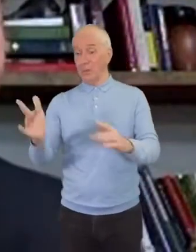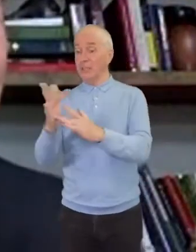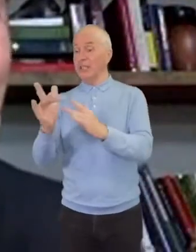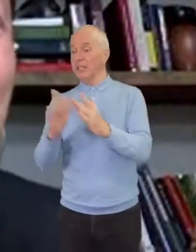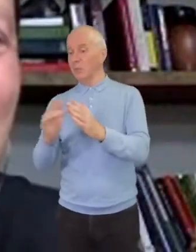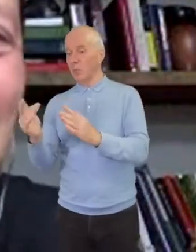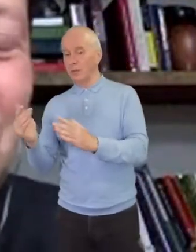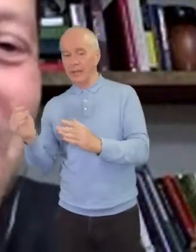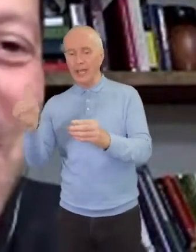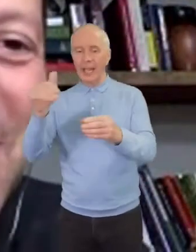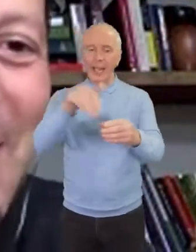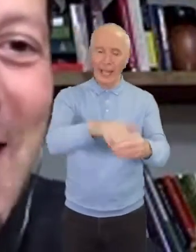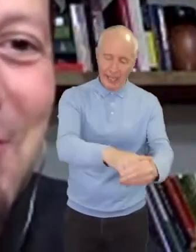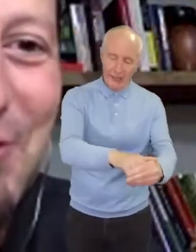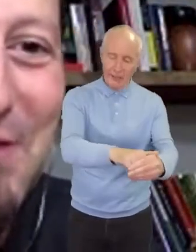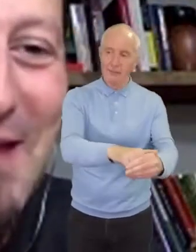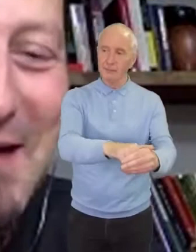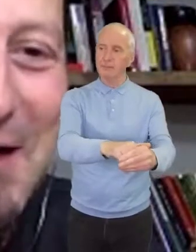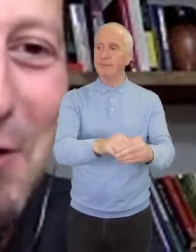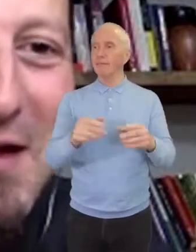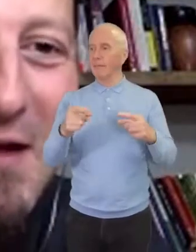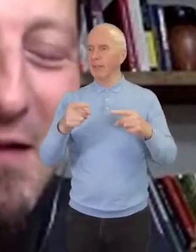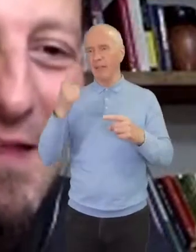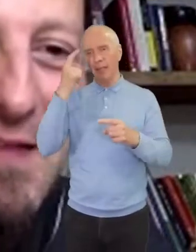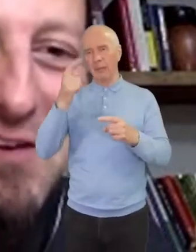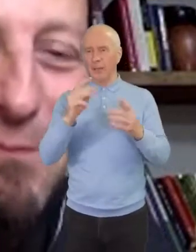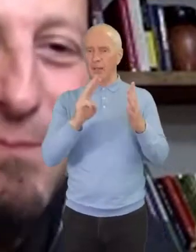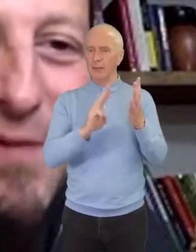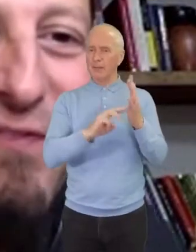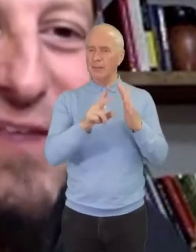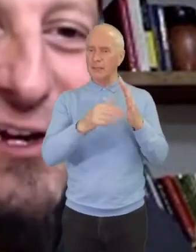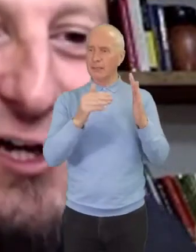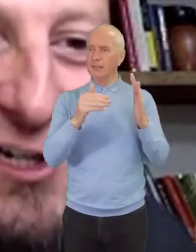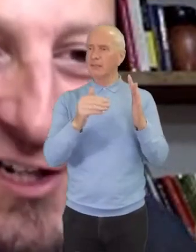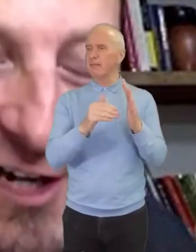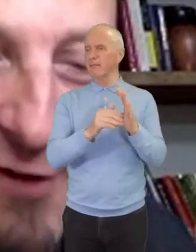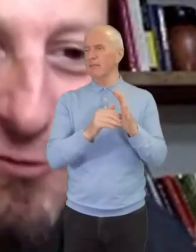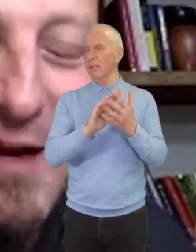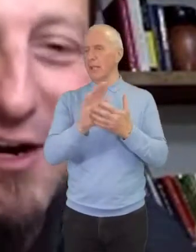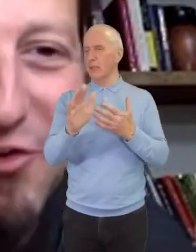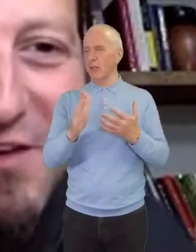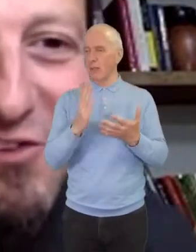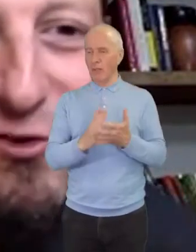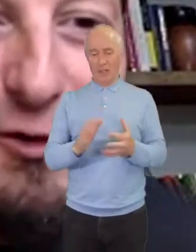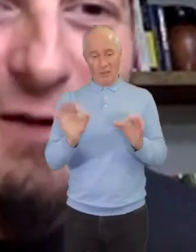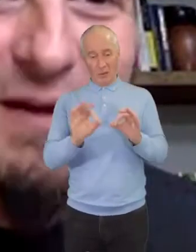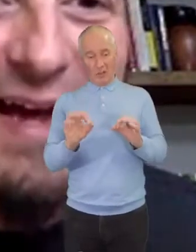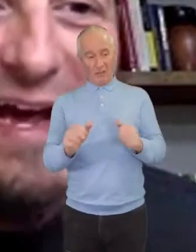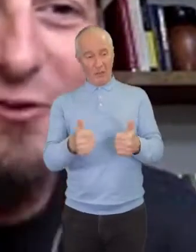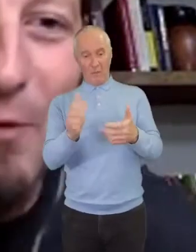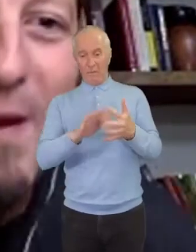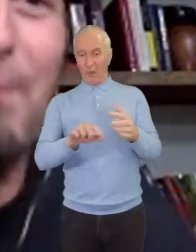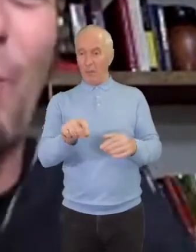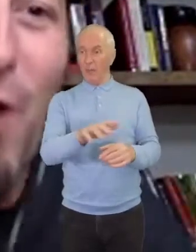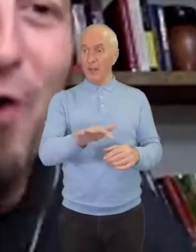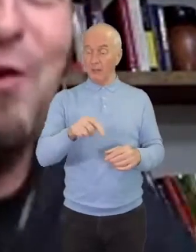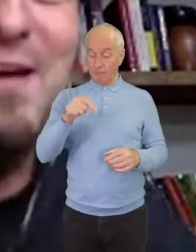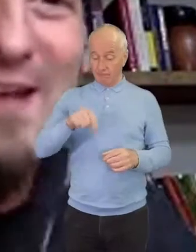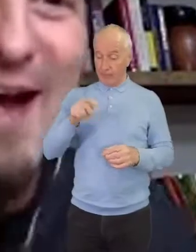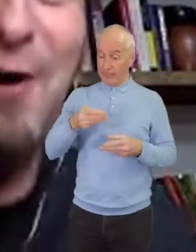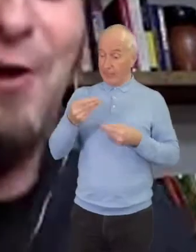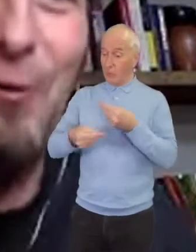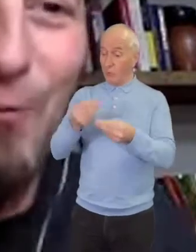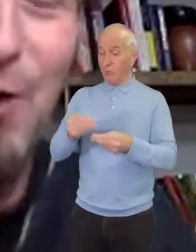into. As we think of Nazareth, that, you know, they said nothing good could come from there. So this story begins with people